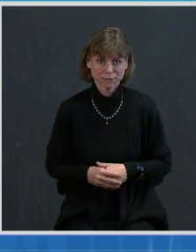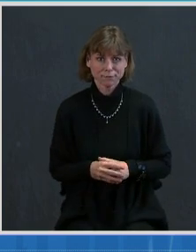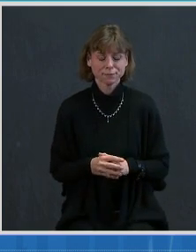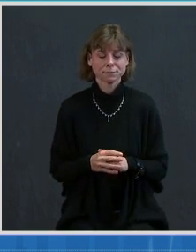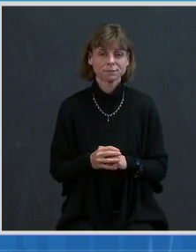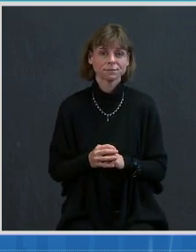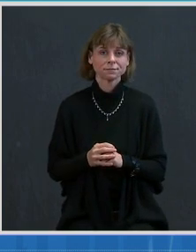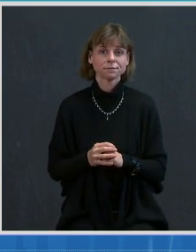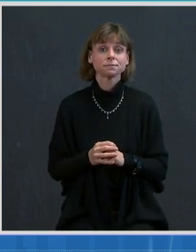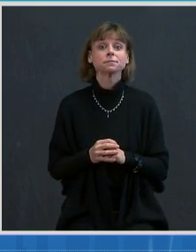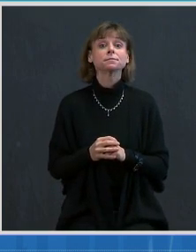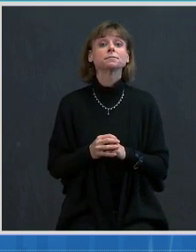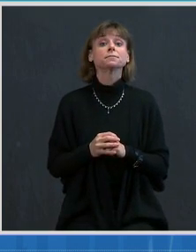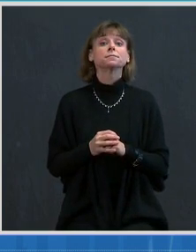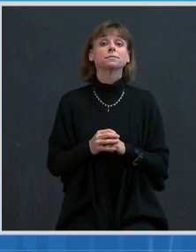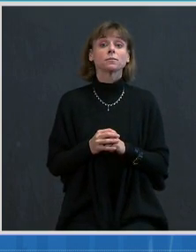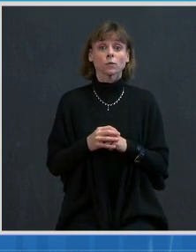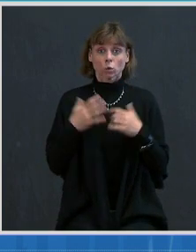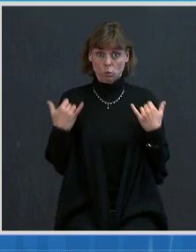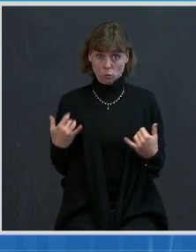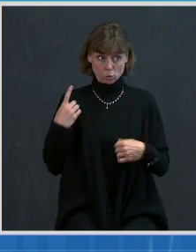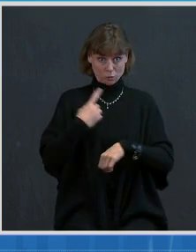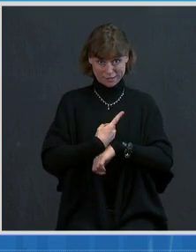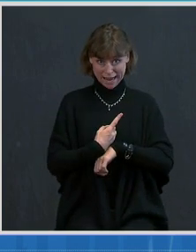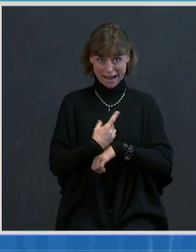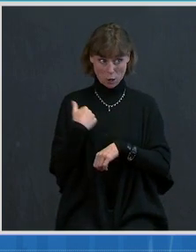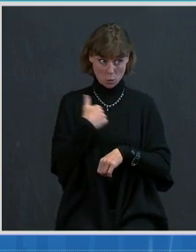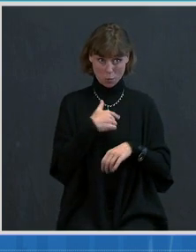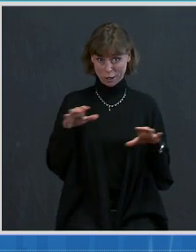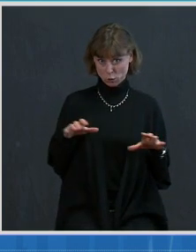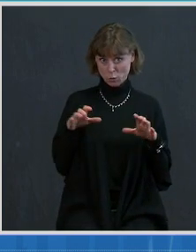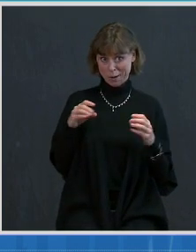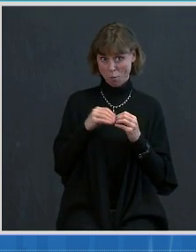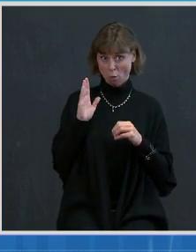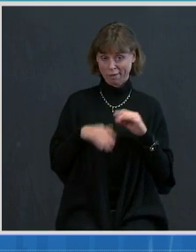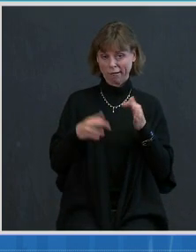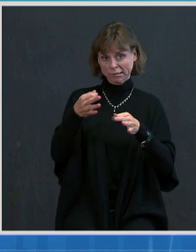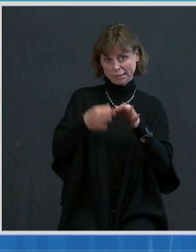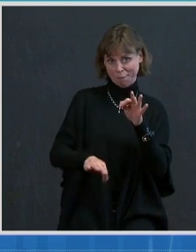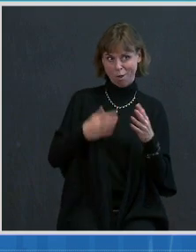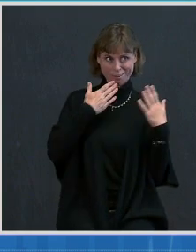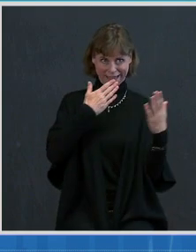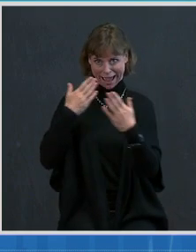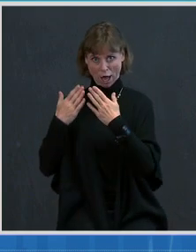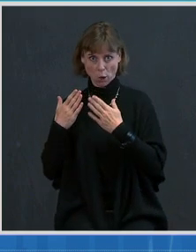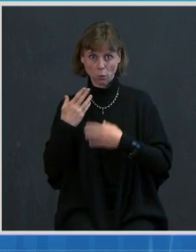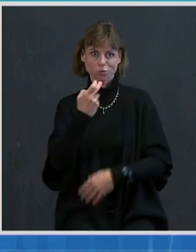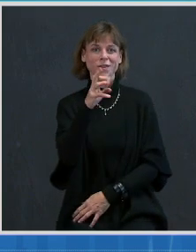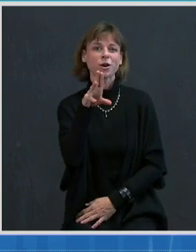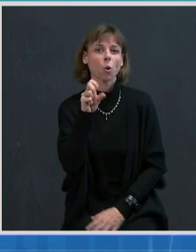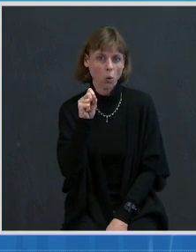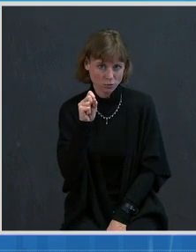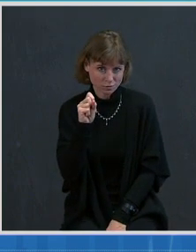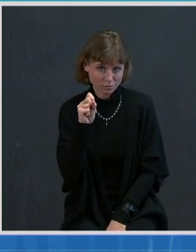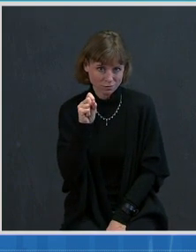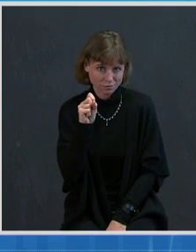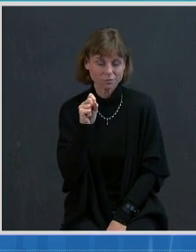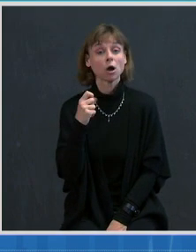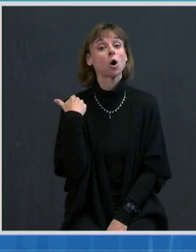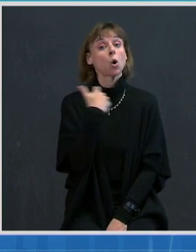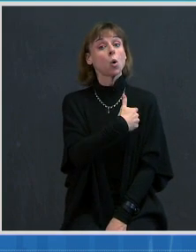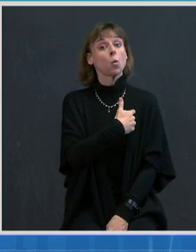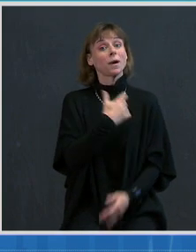we are doing more than saying thank you to all the people we call heroes. We're announcing that the Biden